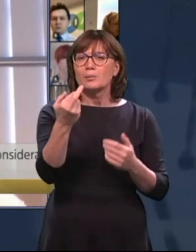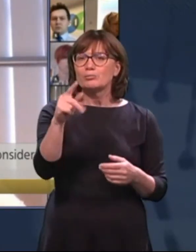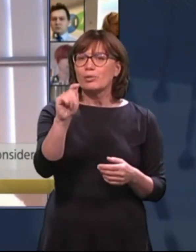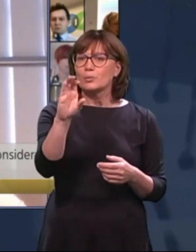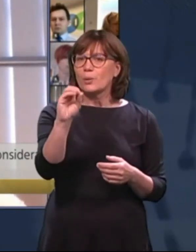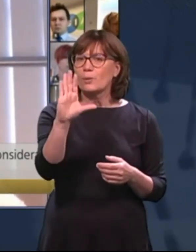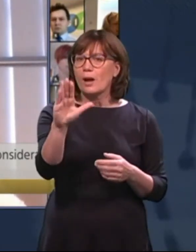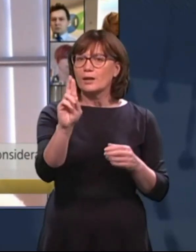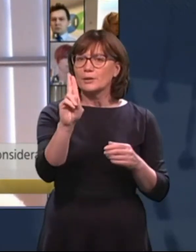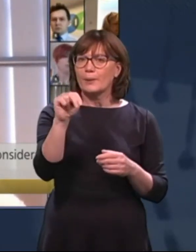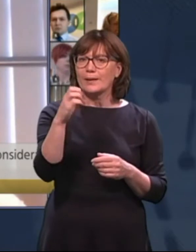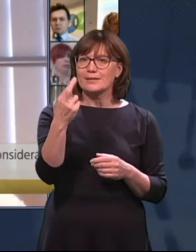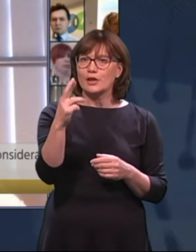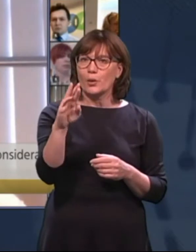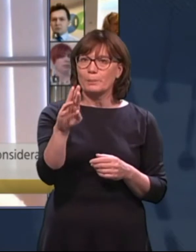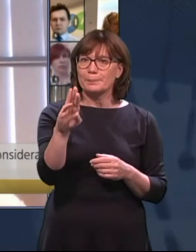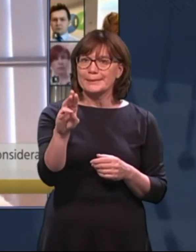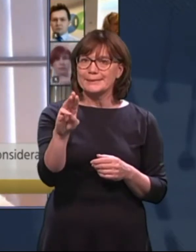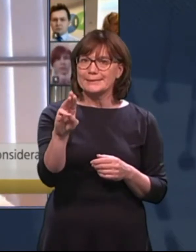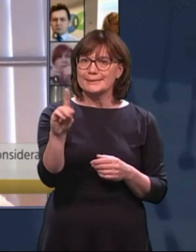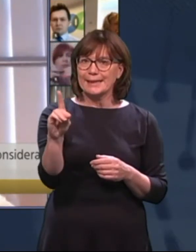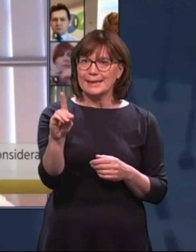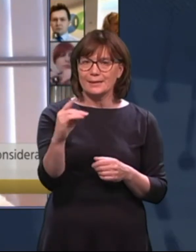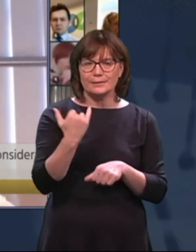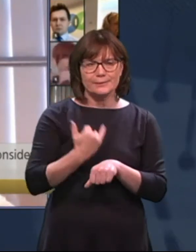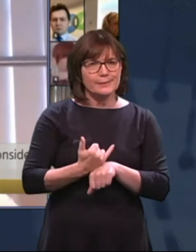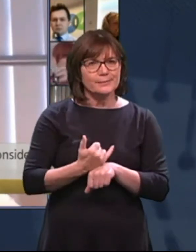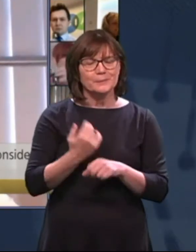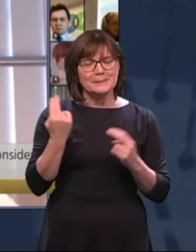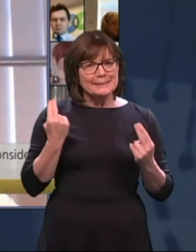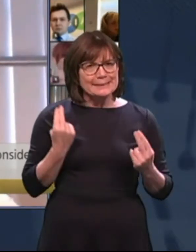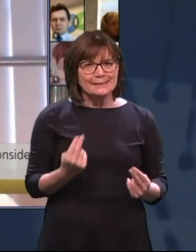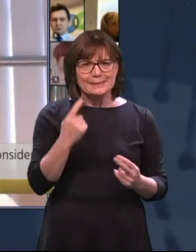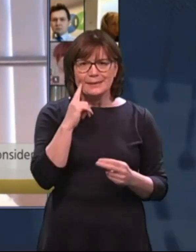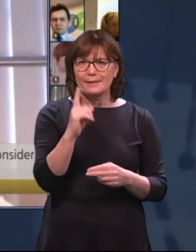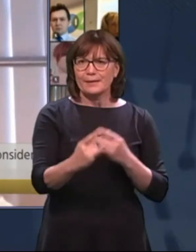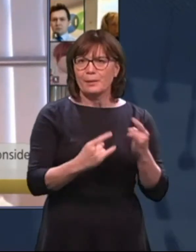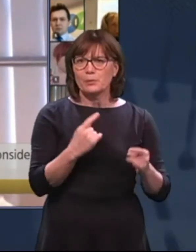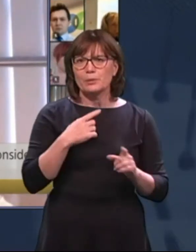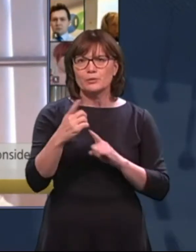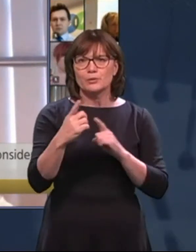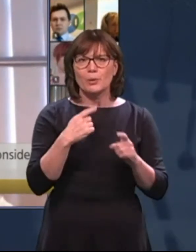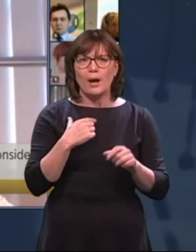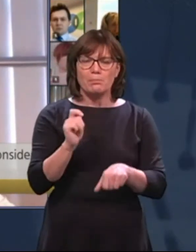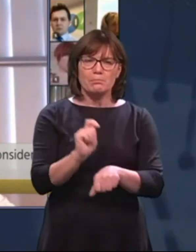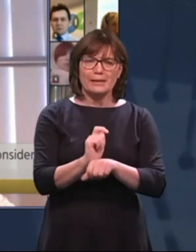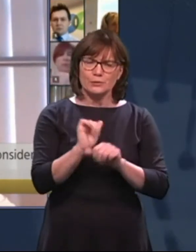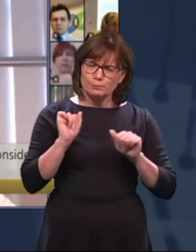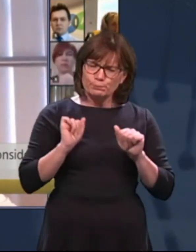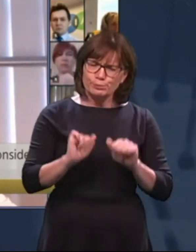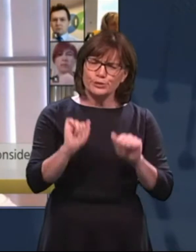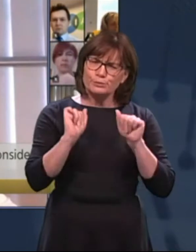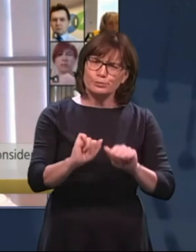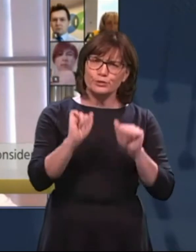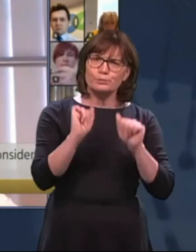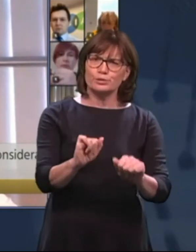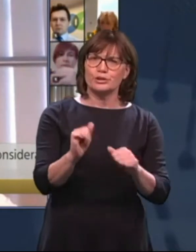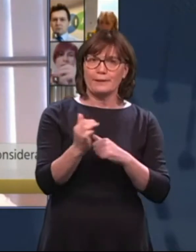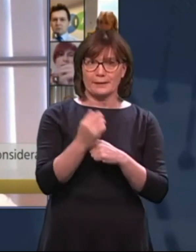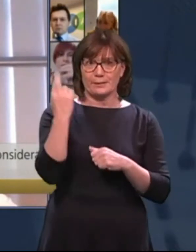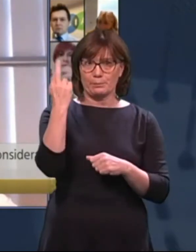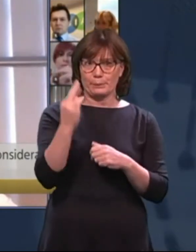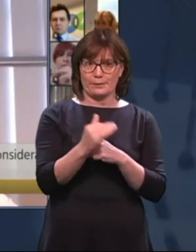disgraceful that that hasn't happened yet. And I would like to assure you all that, you know, we'll do our very best to try and make that happen. That is the purpose of this committee